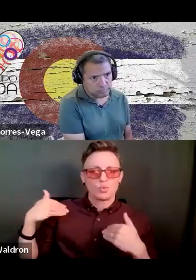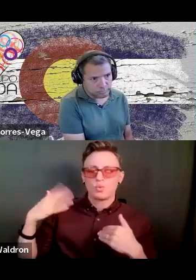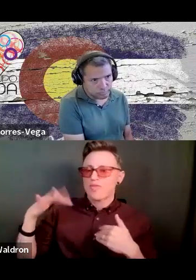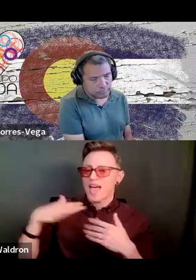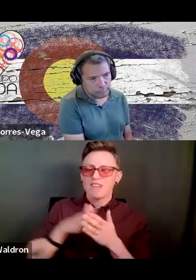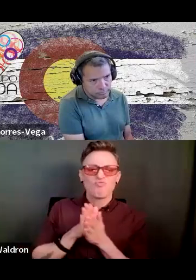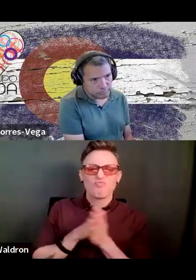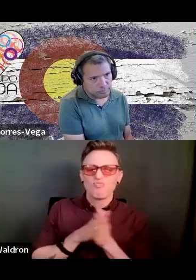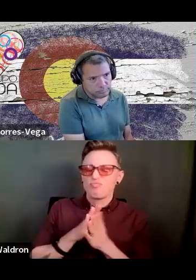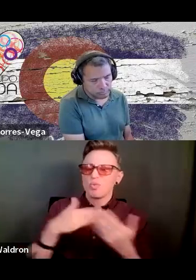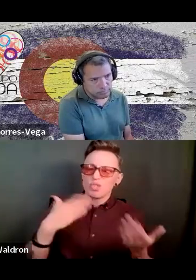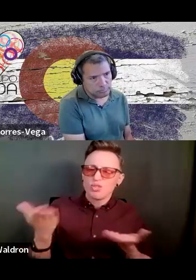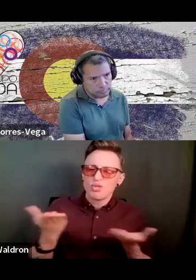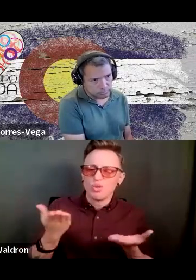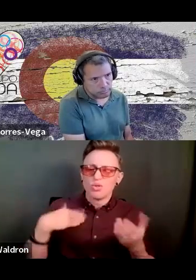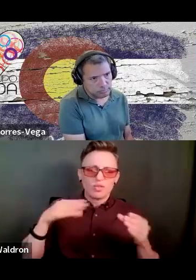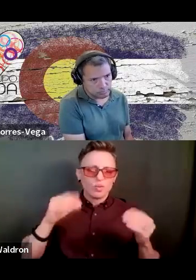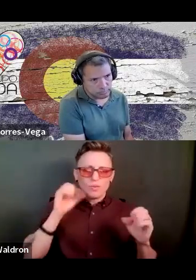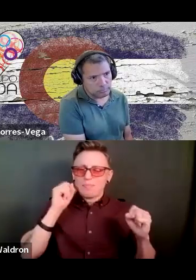to serve and to do amazing things.